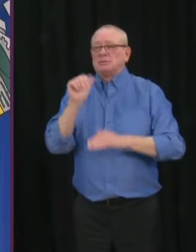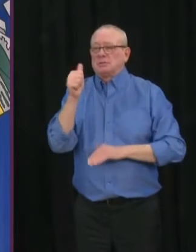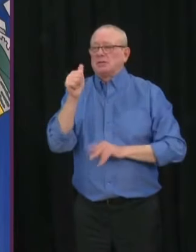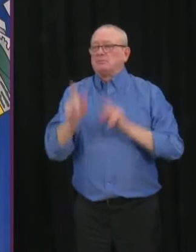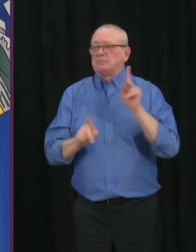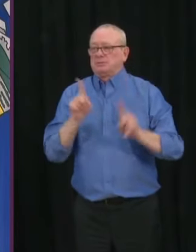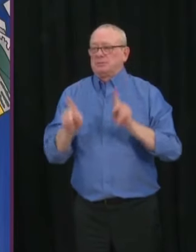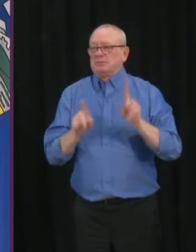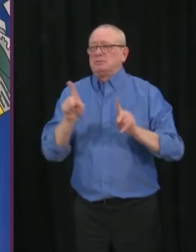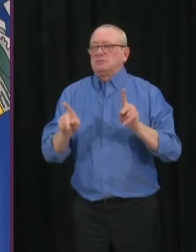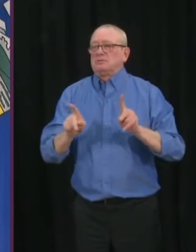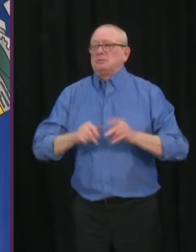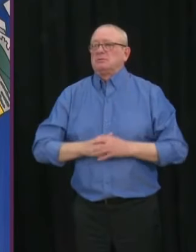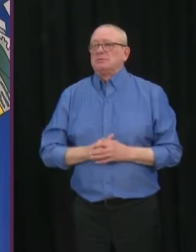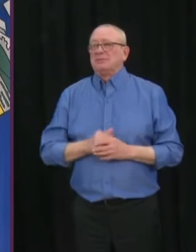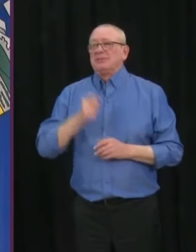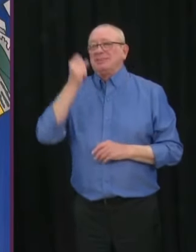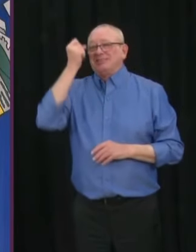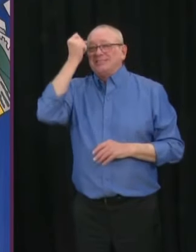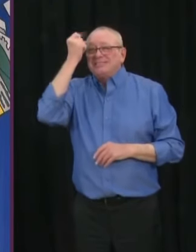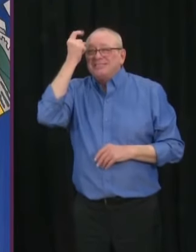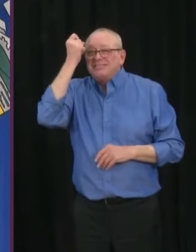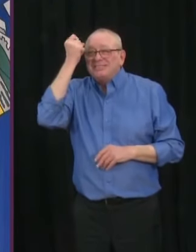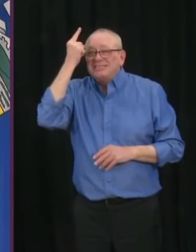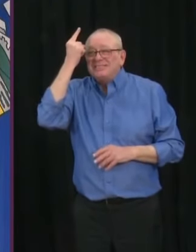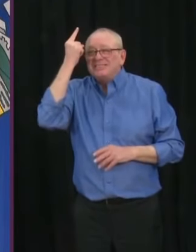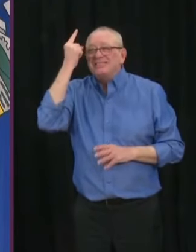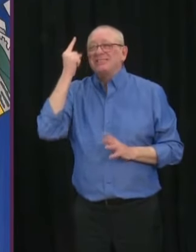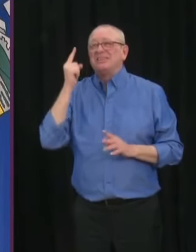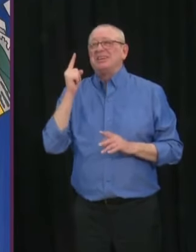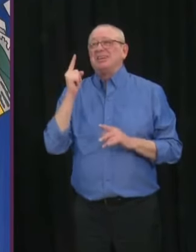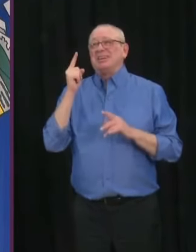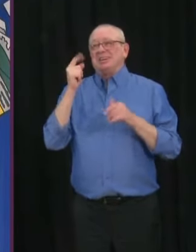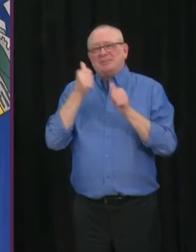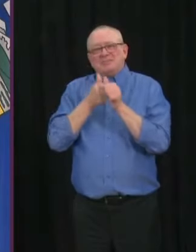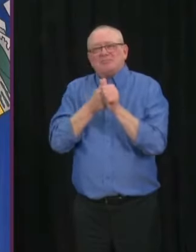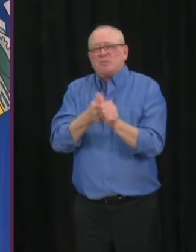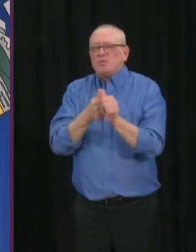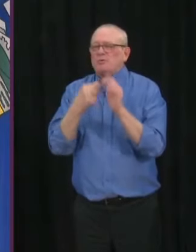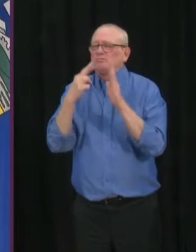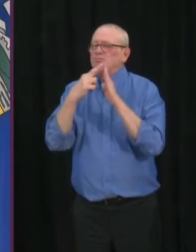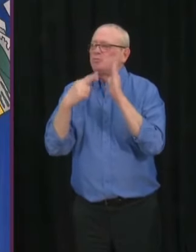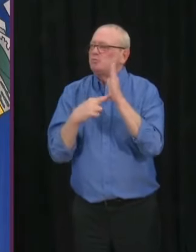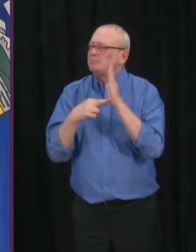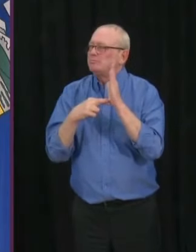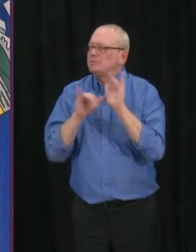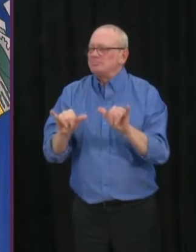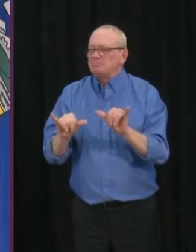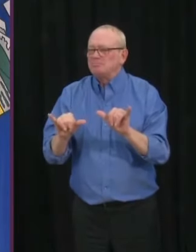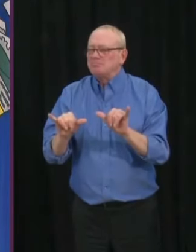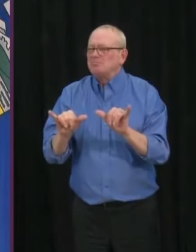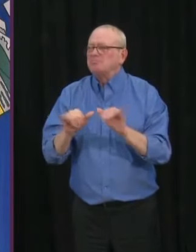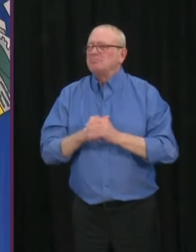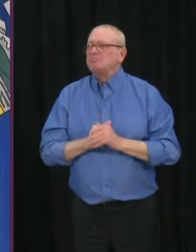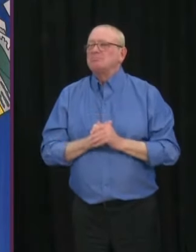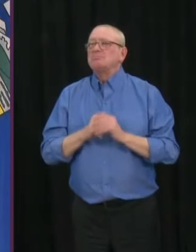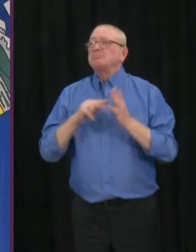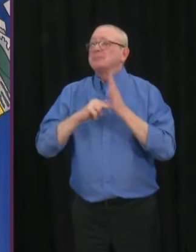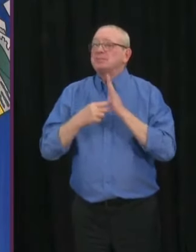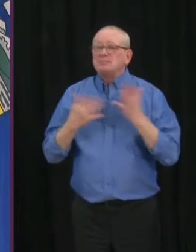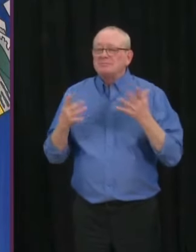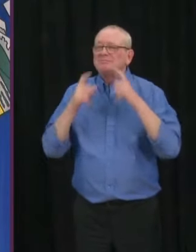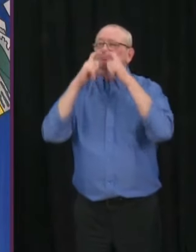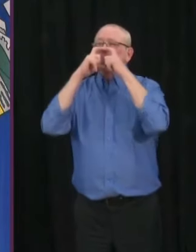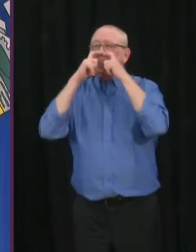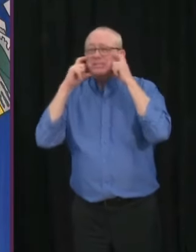everyone to still continue following the health guidelines during outdoor social gatherings. And what does that mean? It's wearing masks,